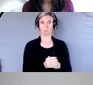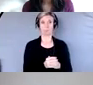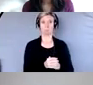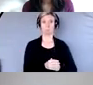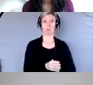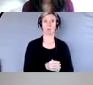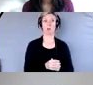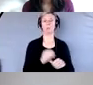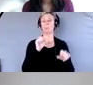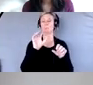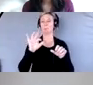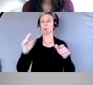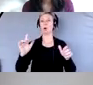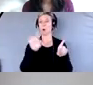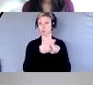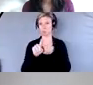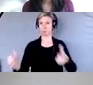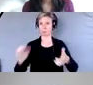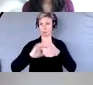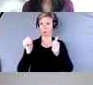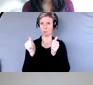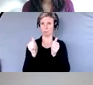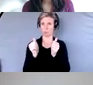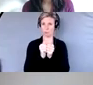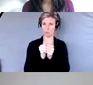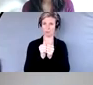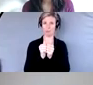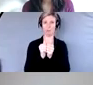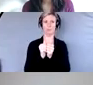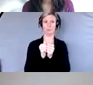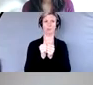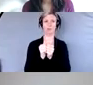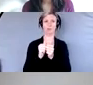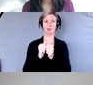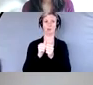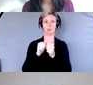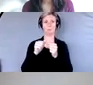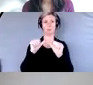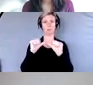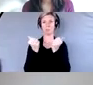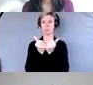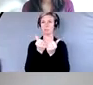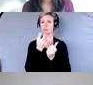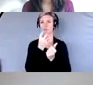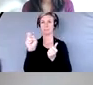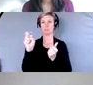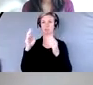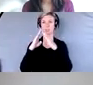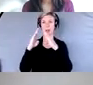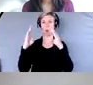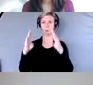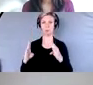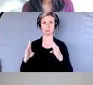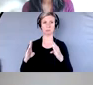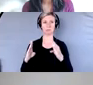Ontario, um, Association of Interval Transition Houses, um, on older women, gender-based violence and femicide